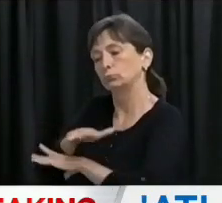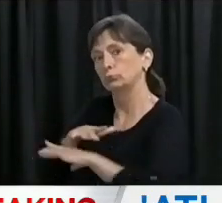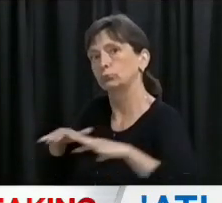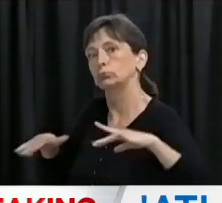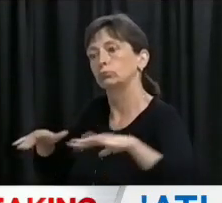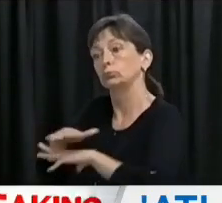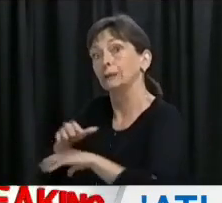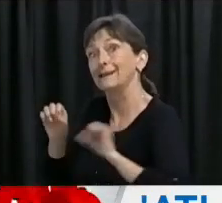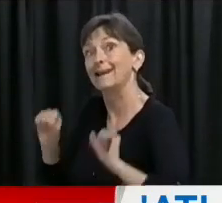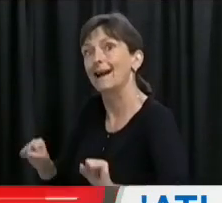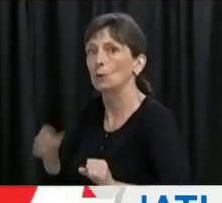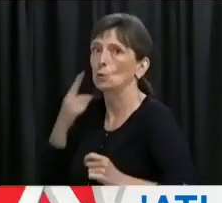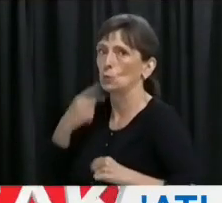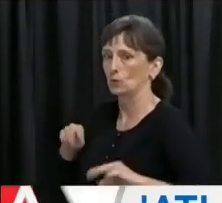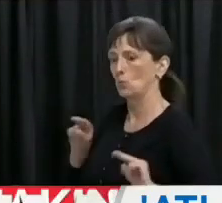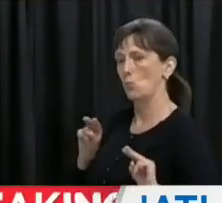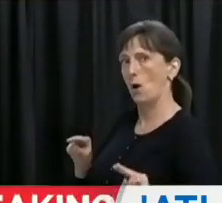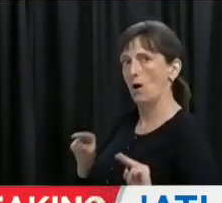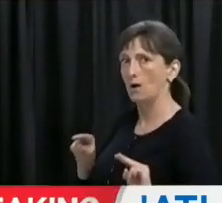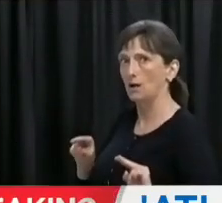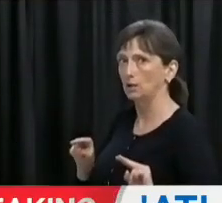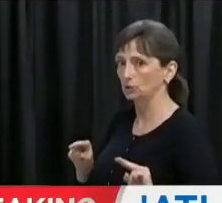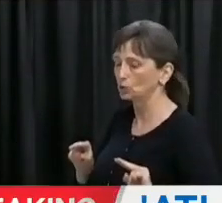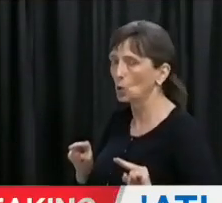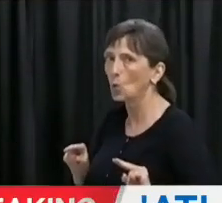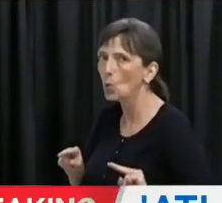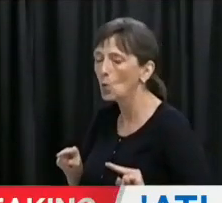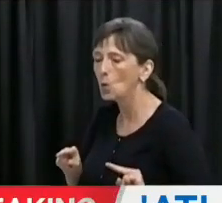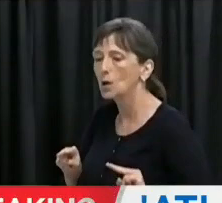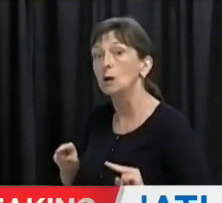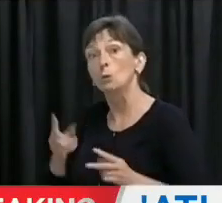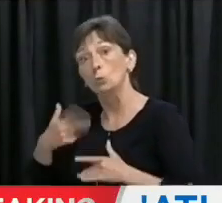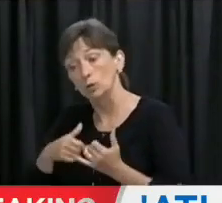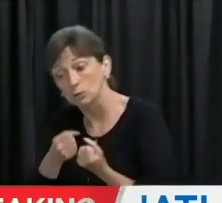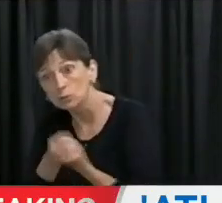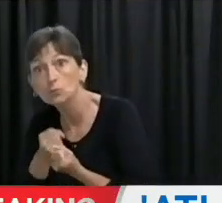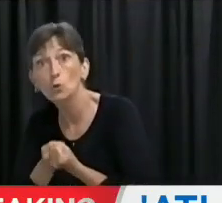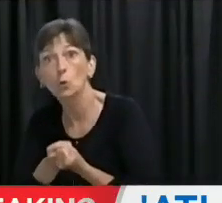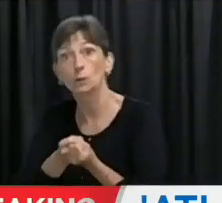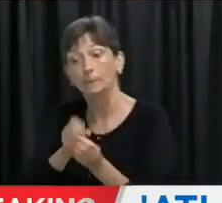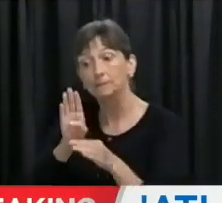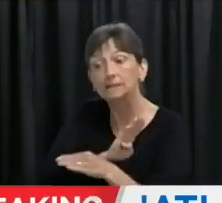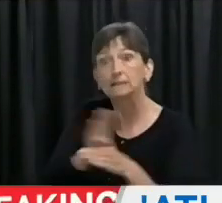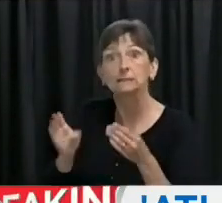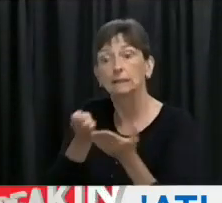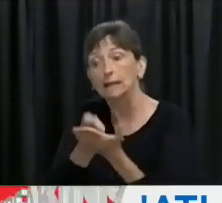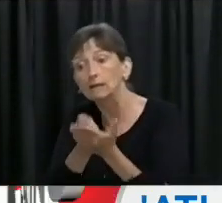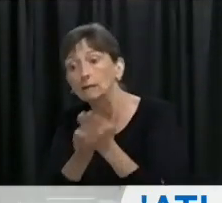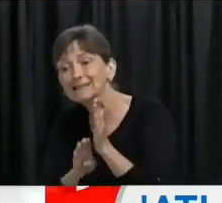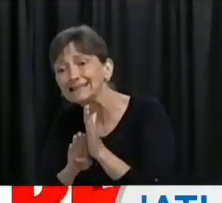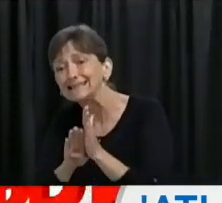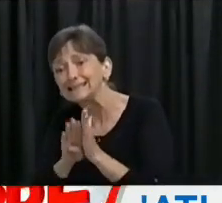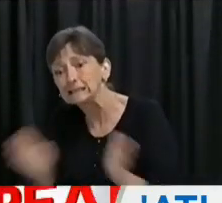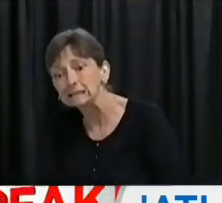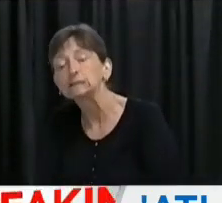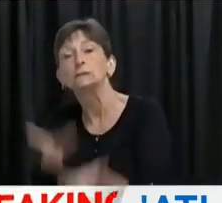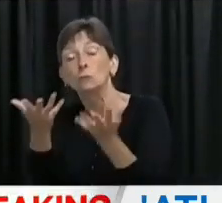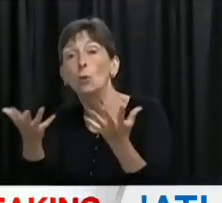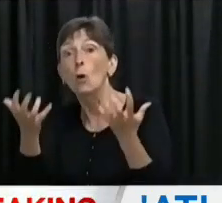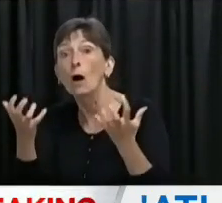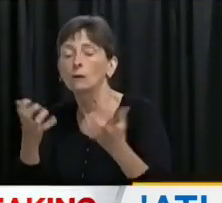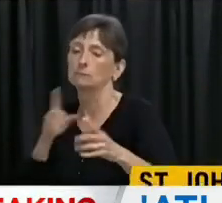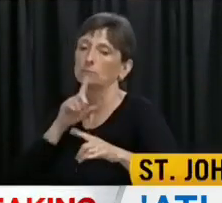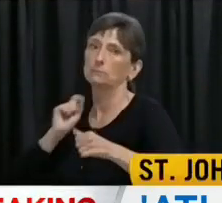as we remain committed to working together to support economic and social recovery while ensuring public health